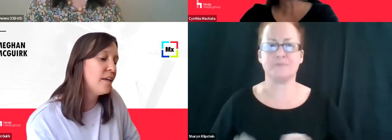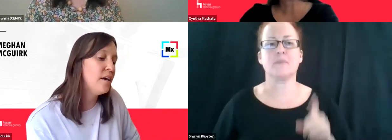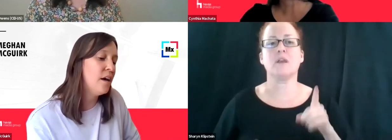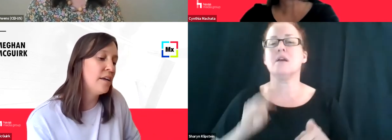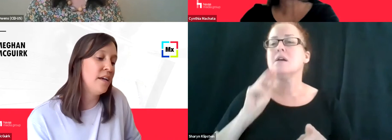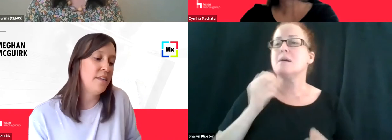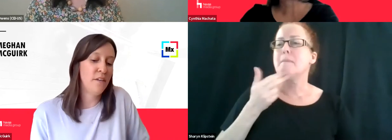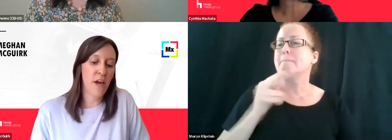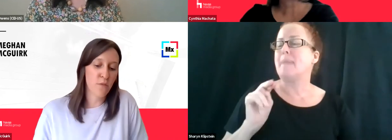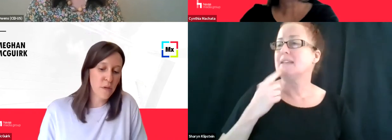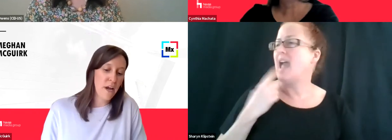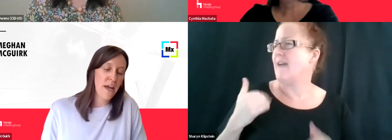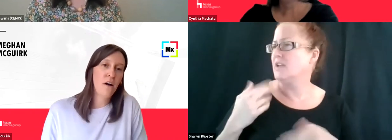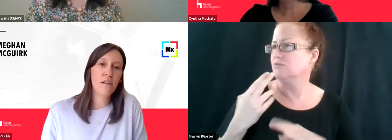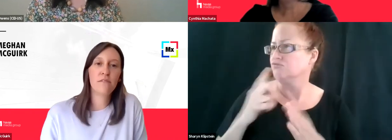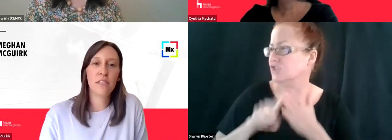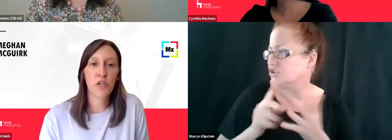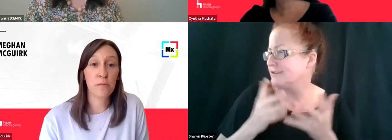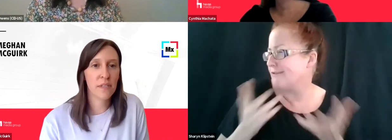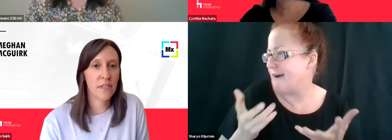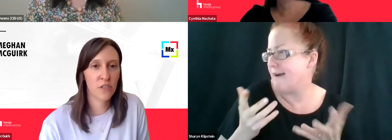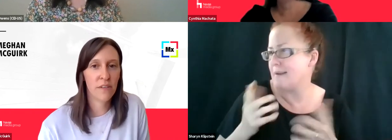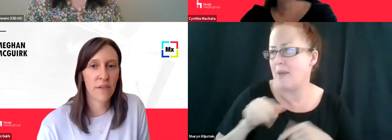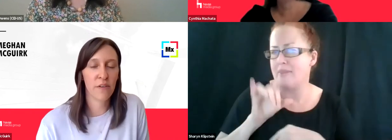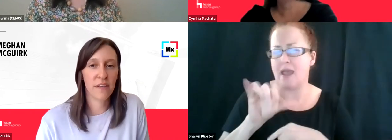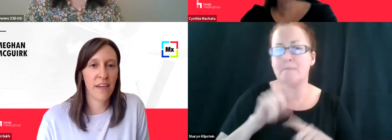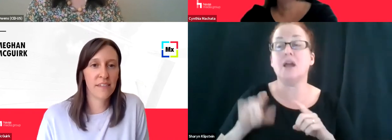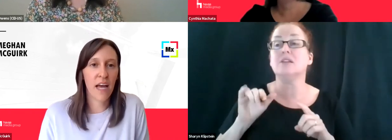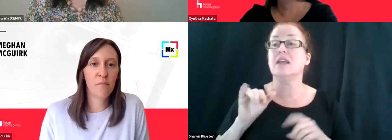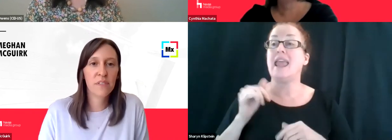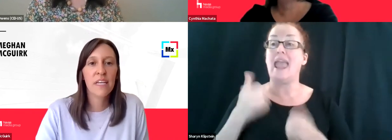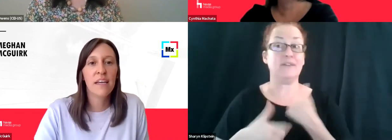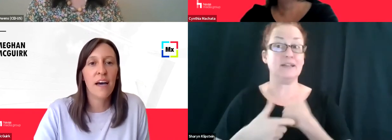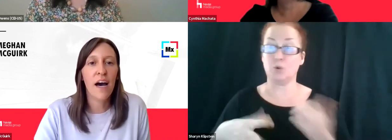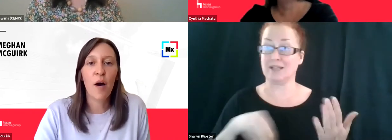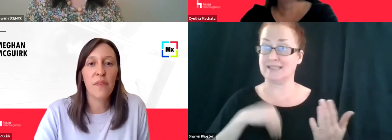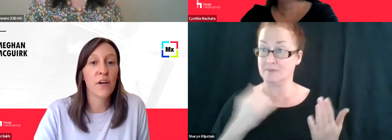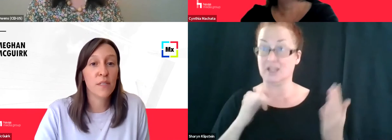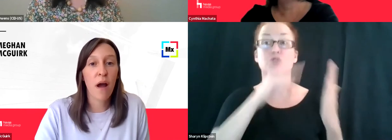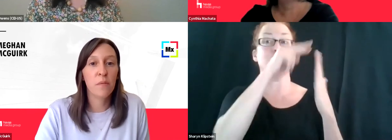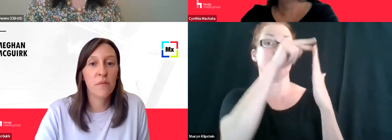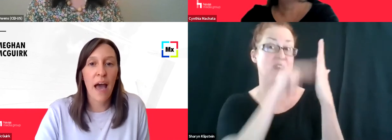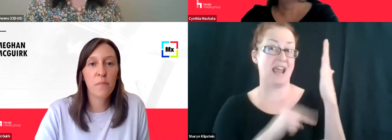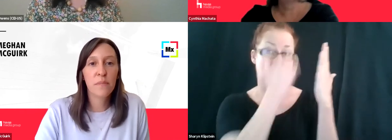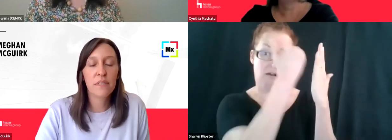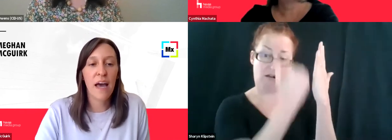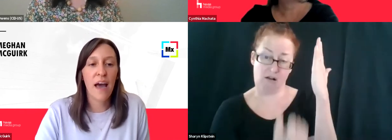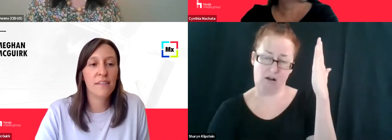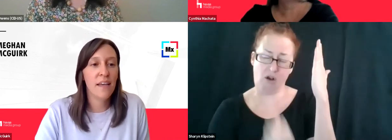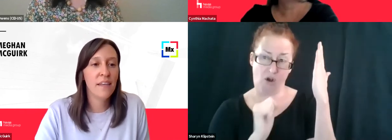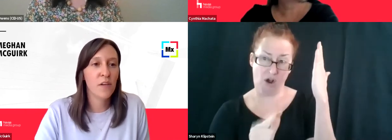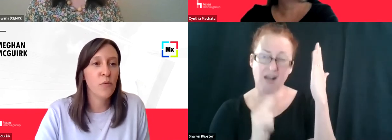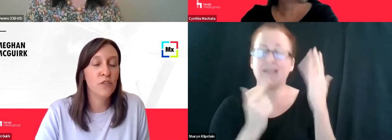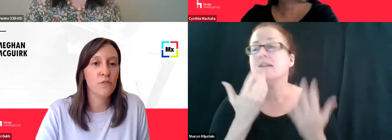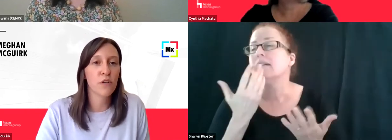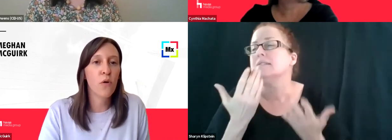I, again, I think if everyone read all of the terms and conditions of everything they accept, um, there is probably apps that